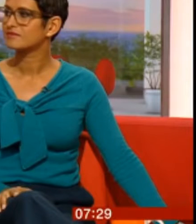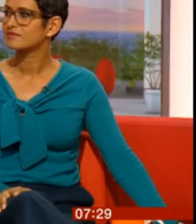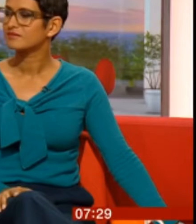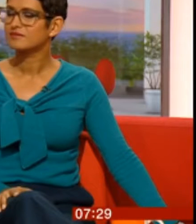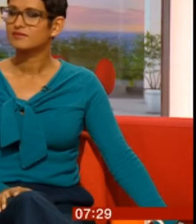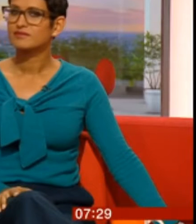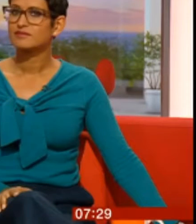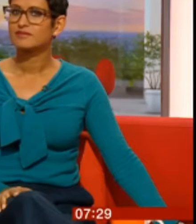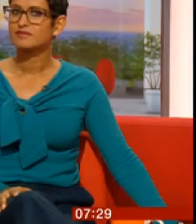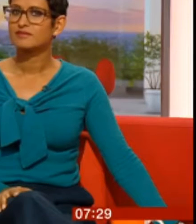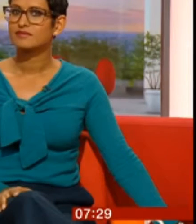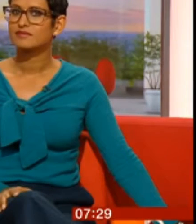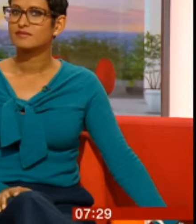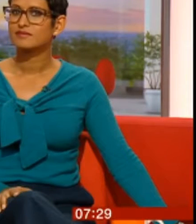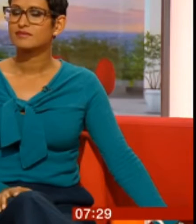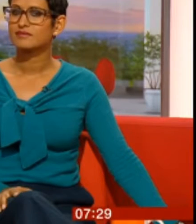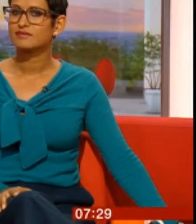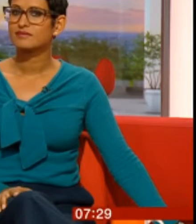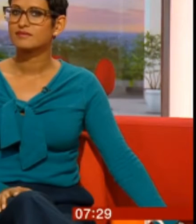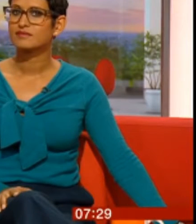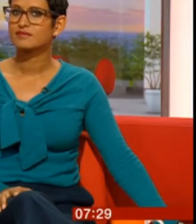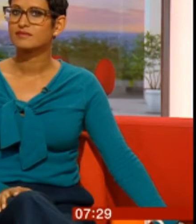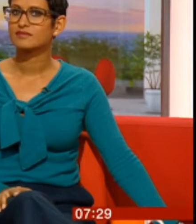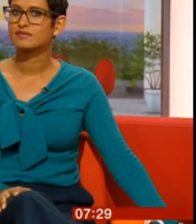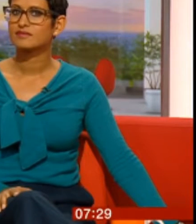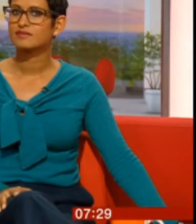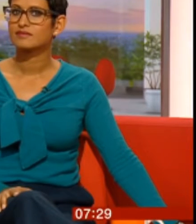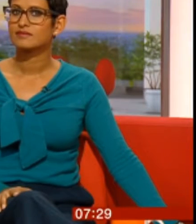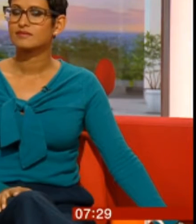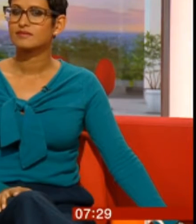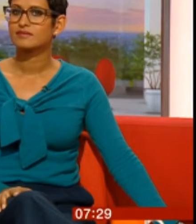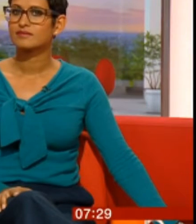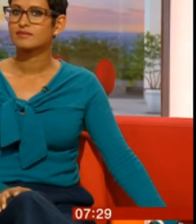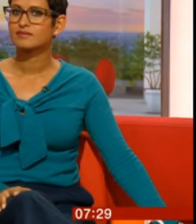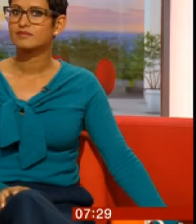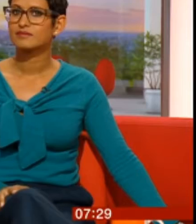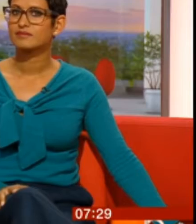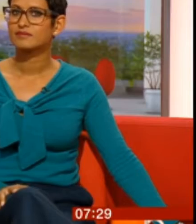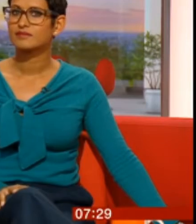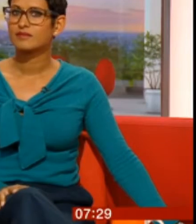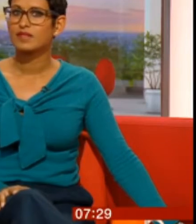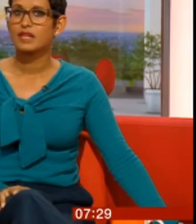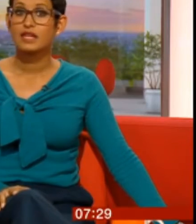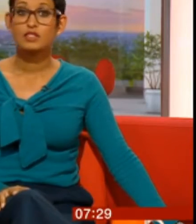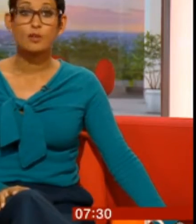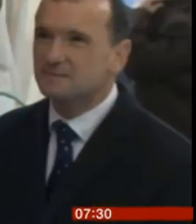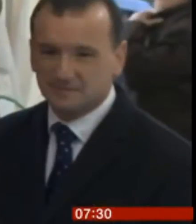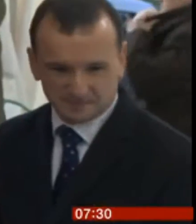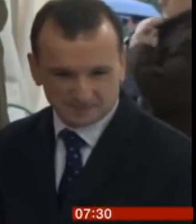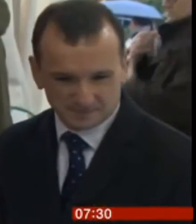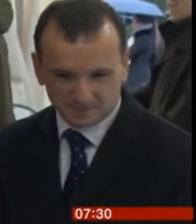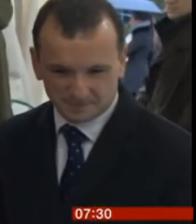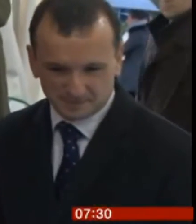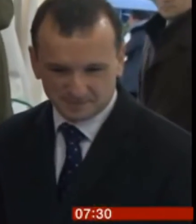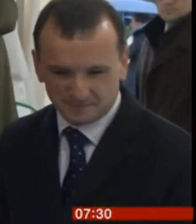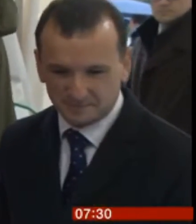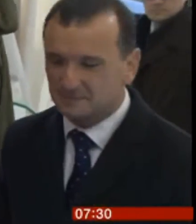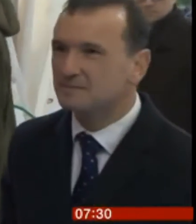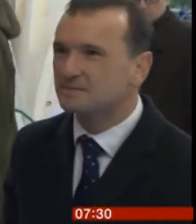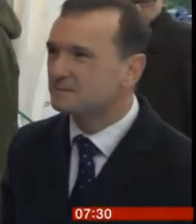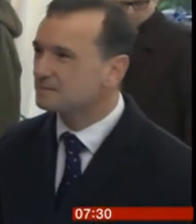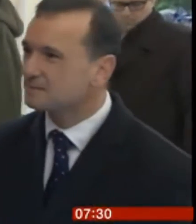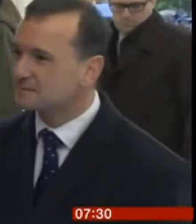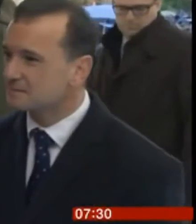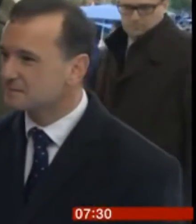this programme that remaining in the EU would be better for the UK on a purely economic basis. His comments come as the government will